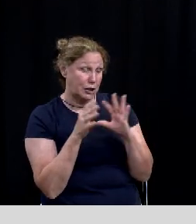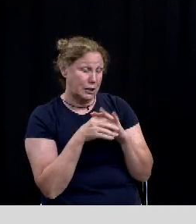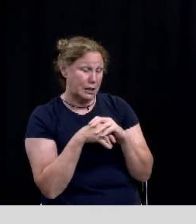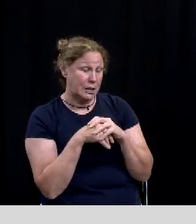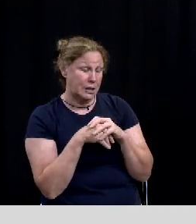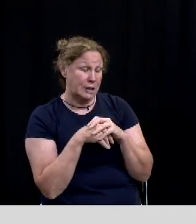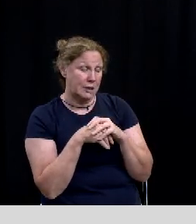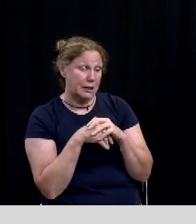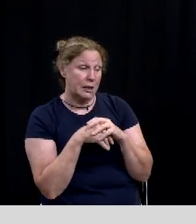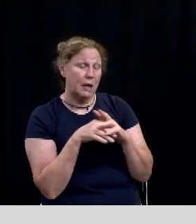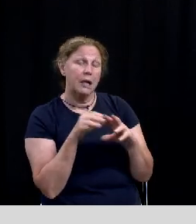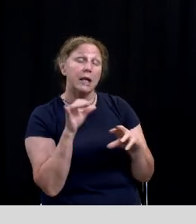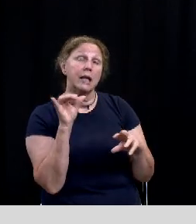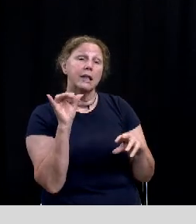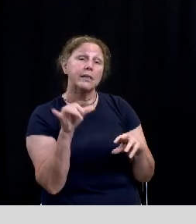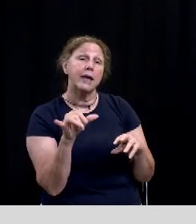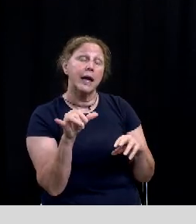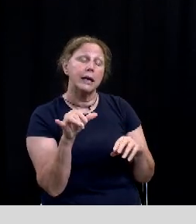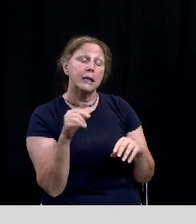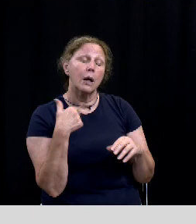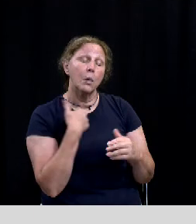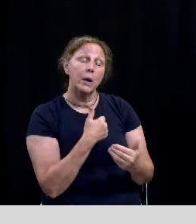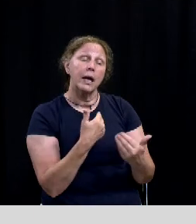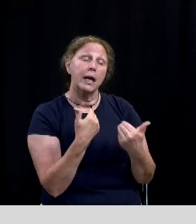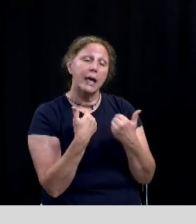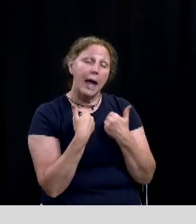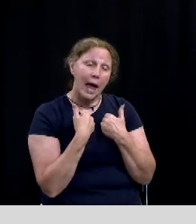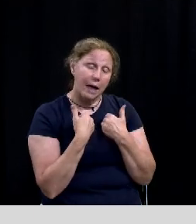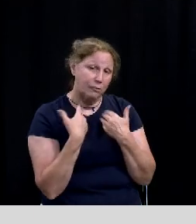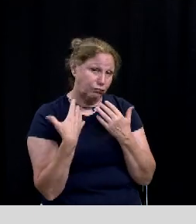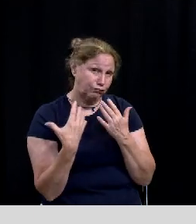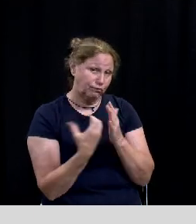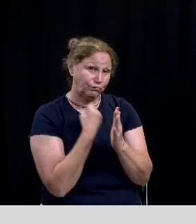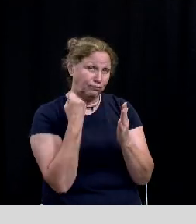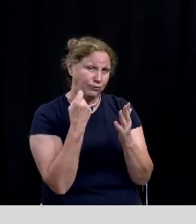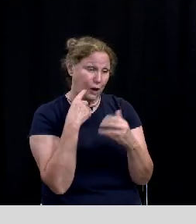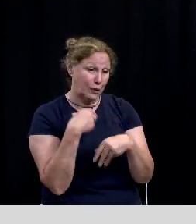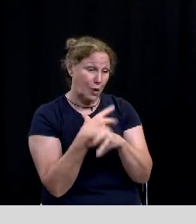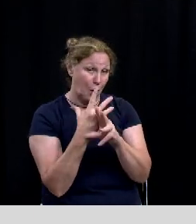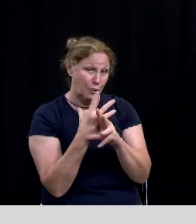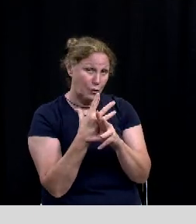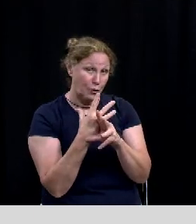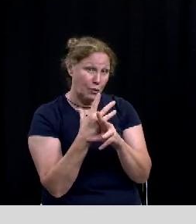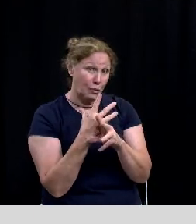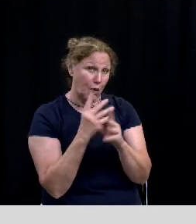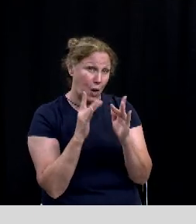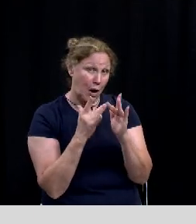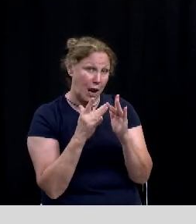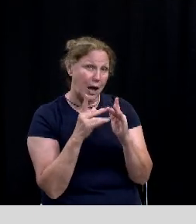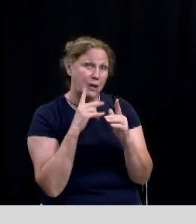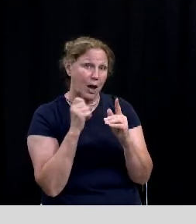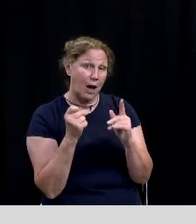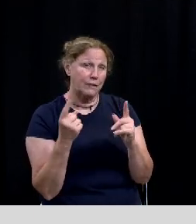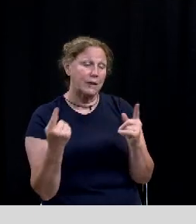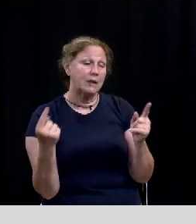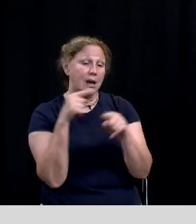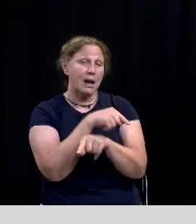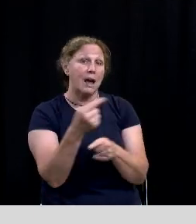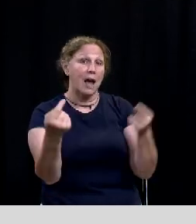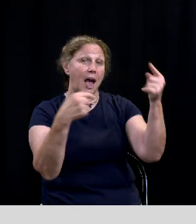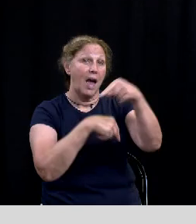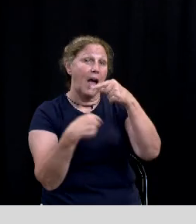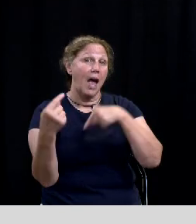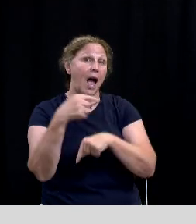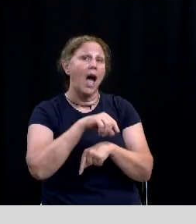you know we do have this opportunity in this virtual environment to offer cross-cultural holiday stories as